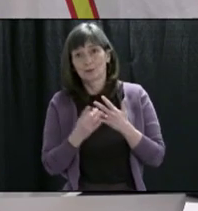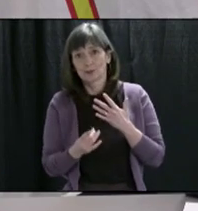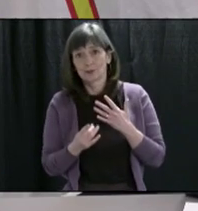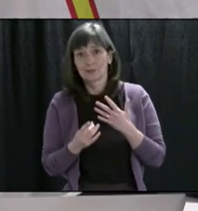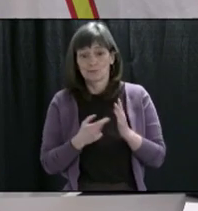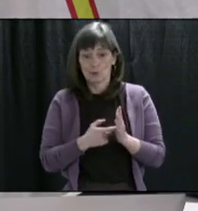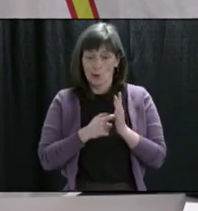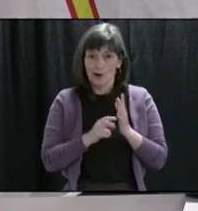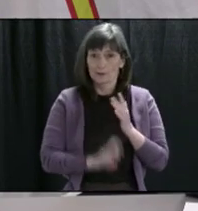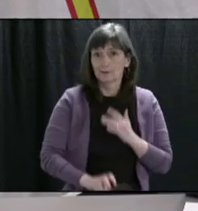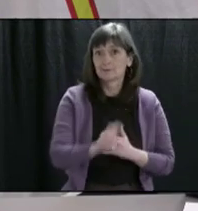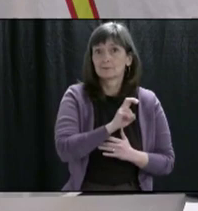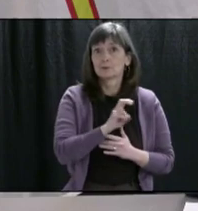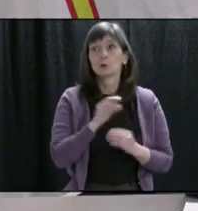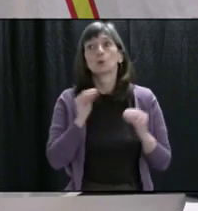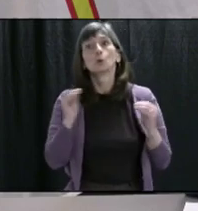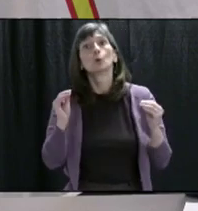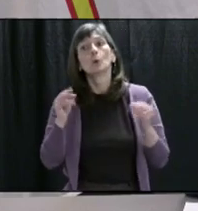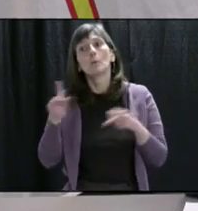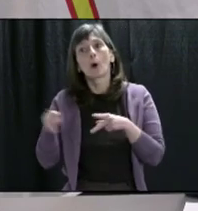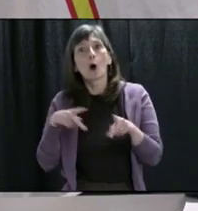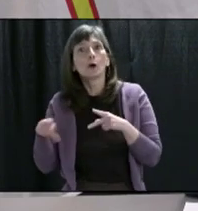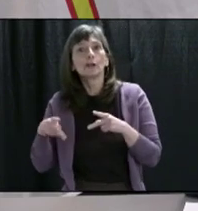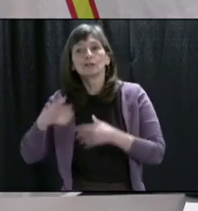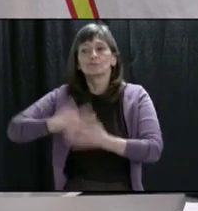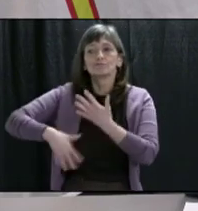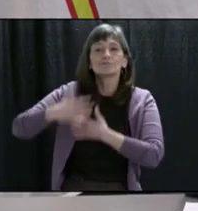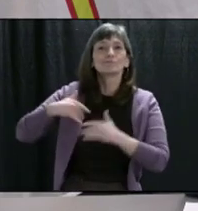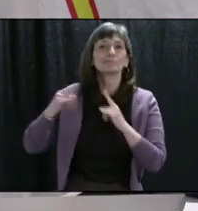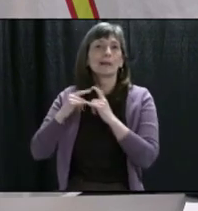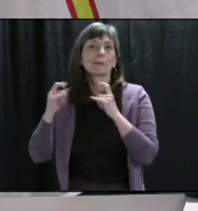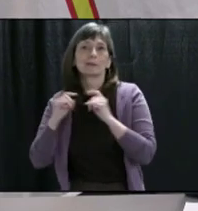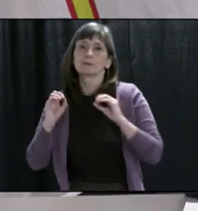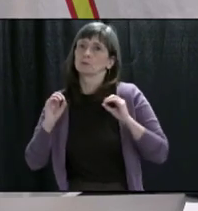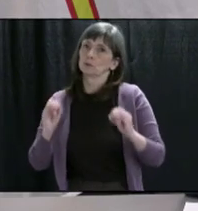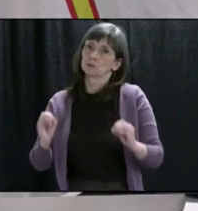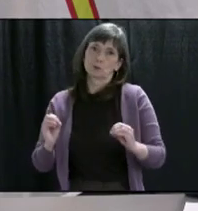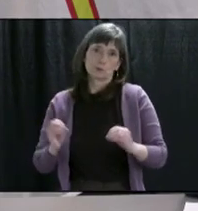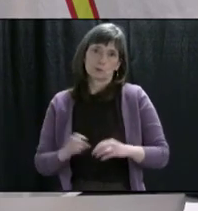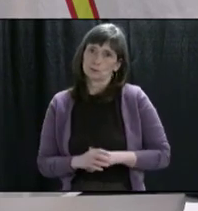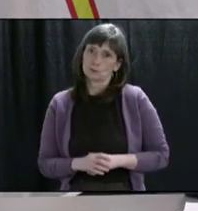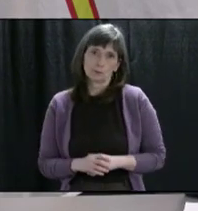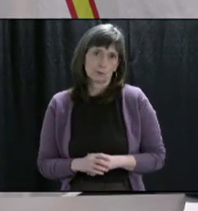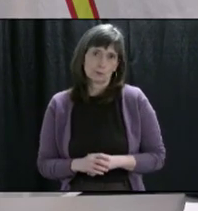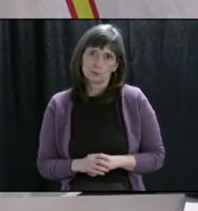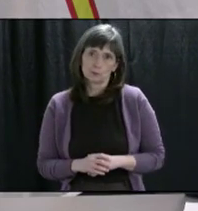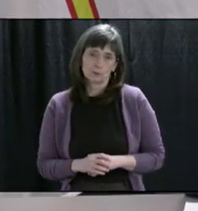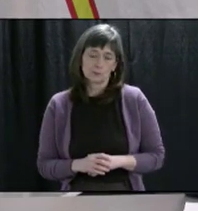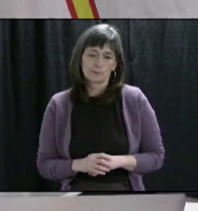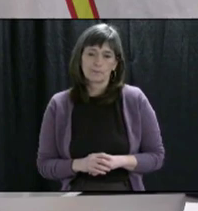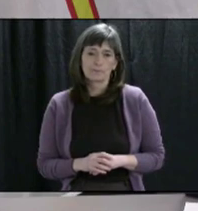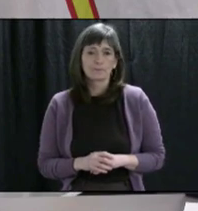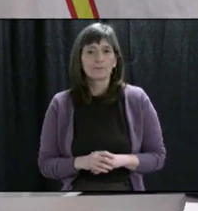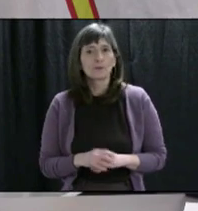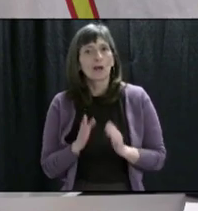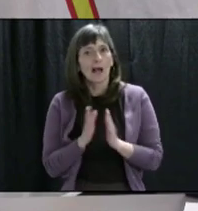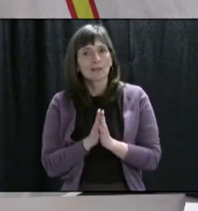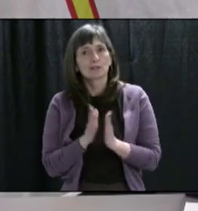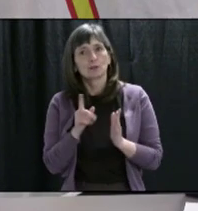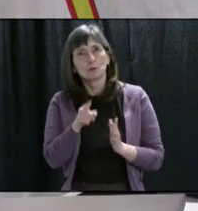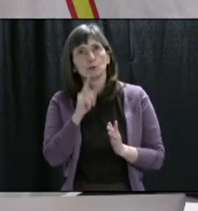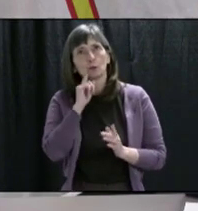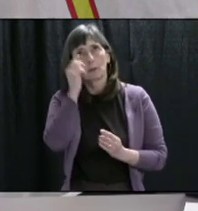No shed parties. No parties at the cabin this weekend. We're asking you to make the right decisions.